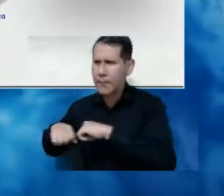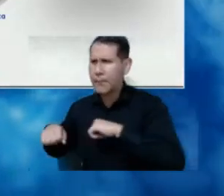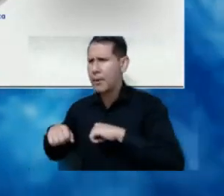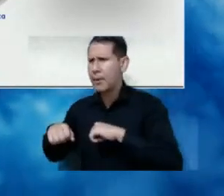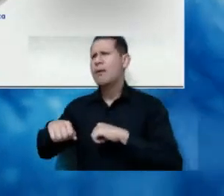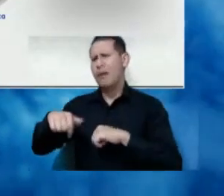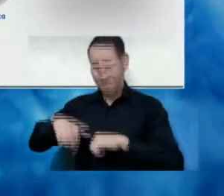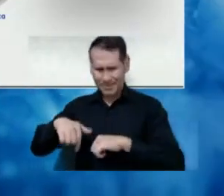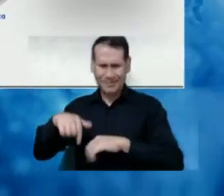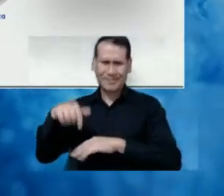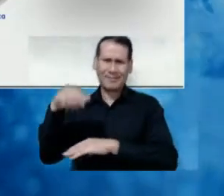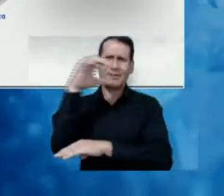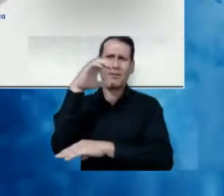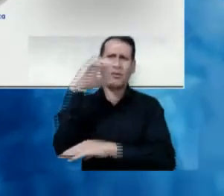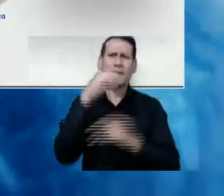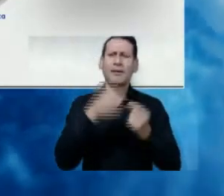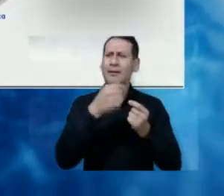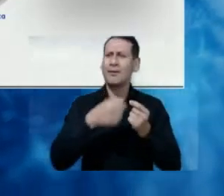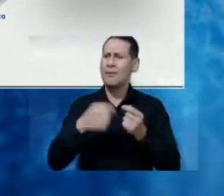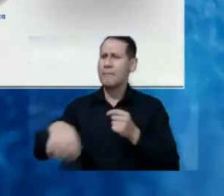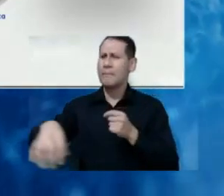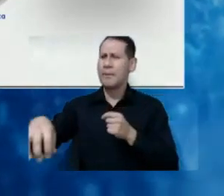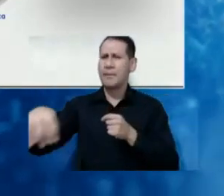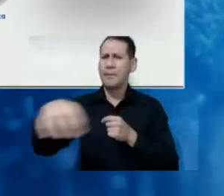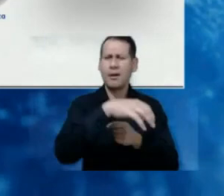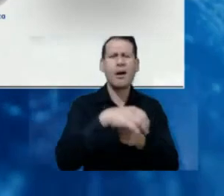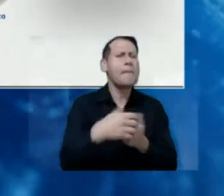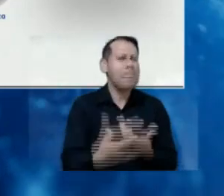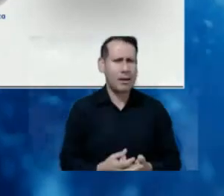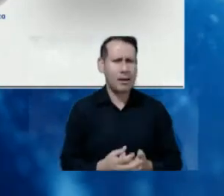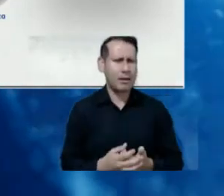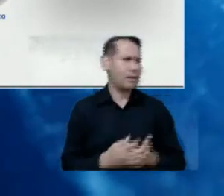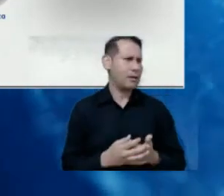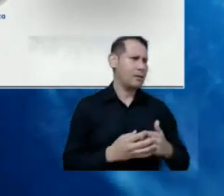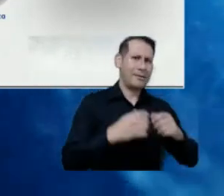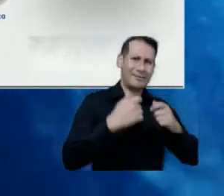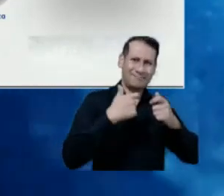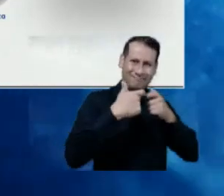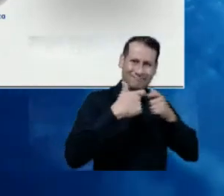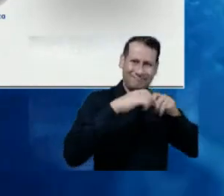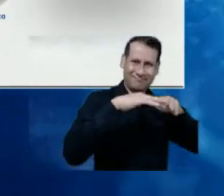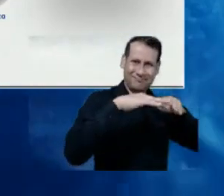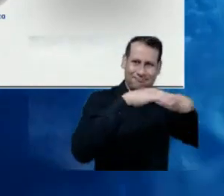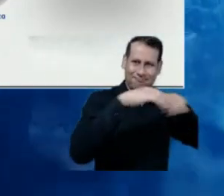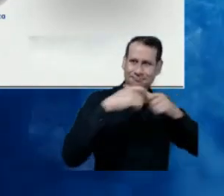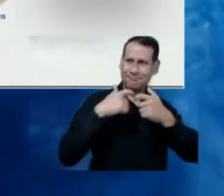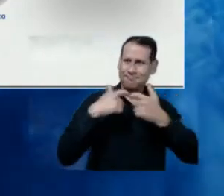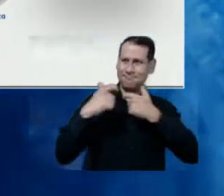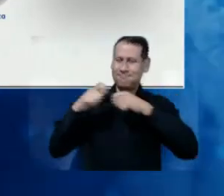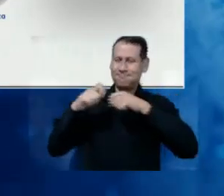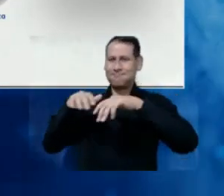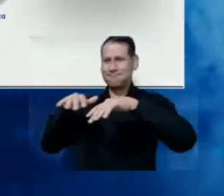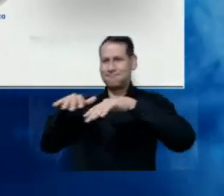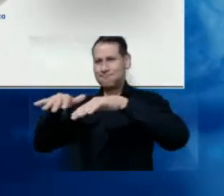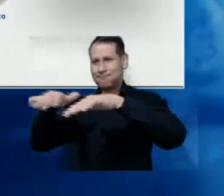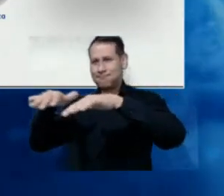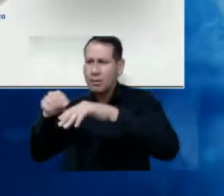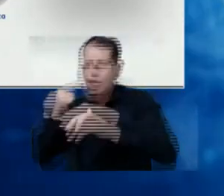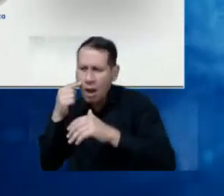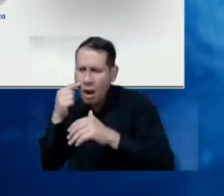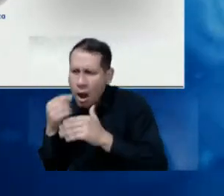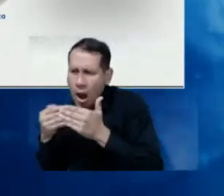in to identify the potential usage spectrum, that,